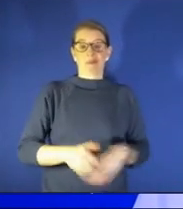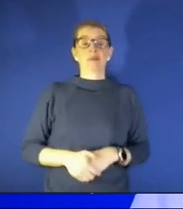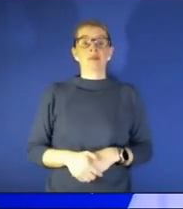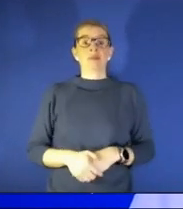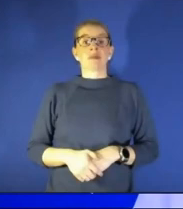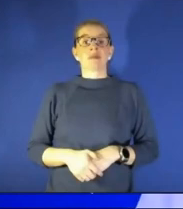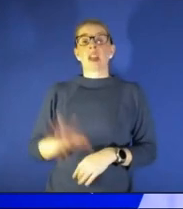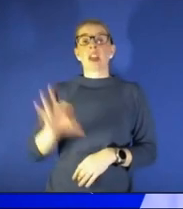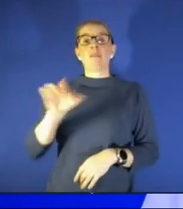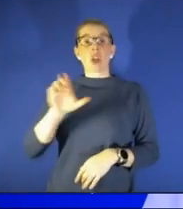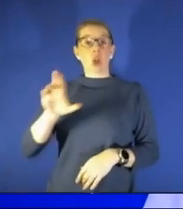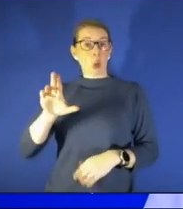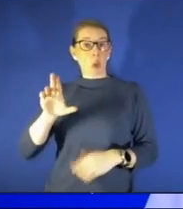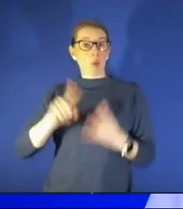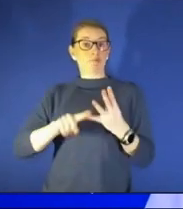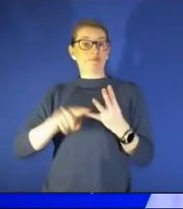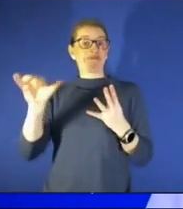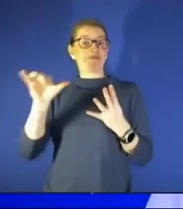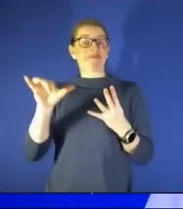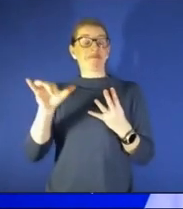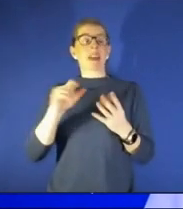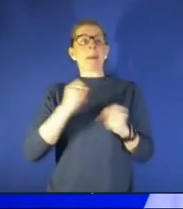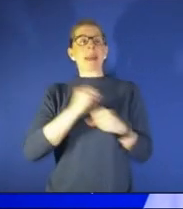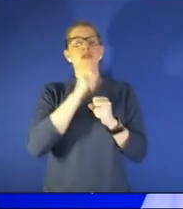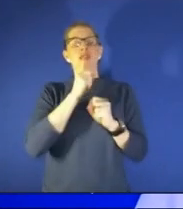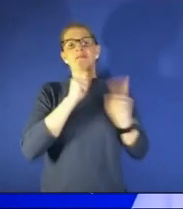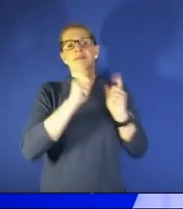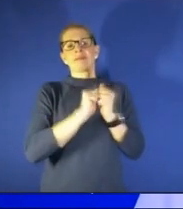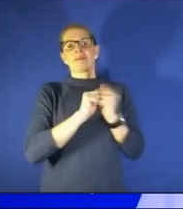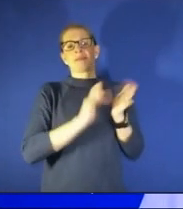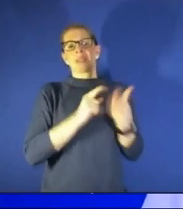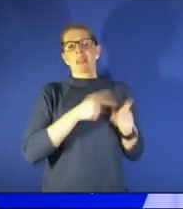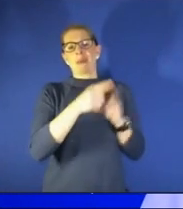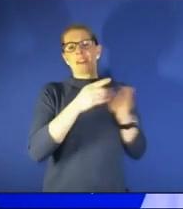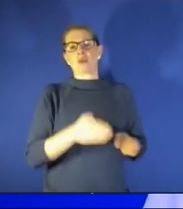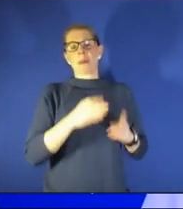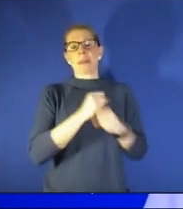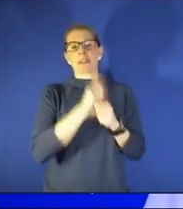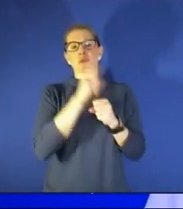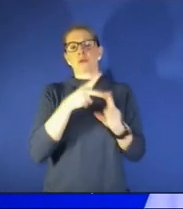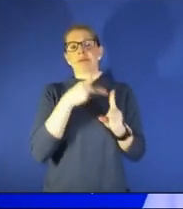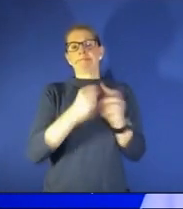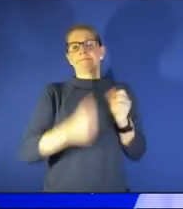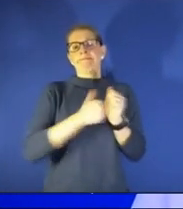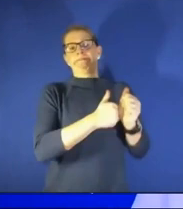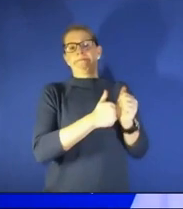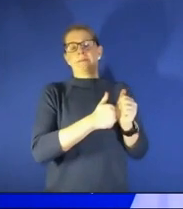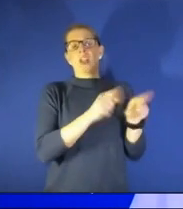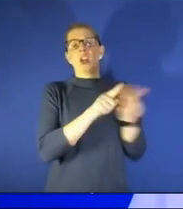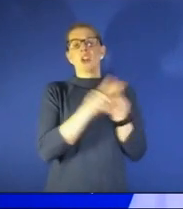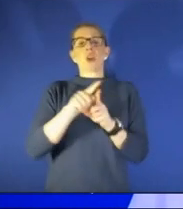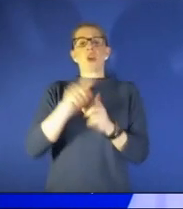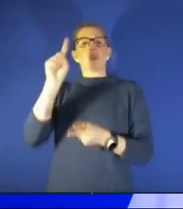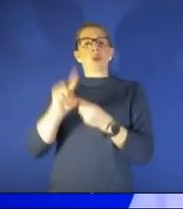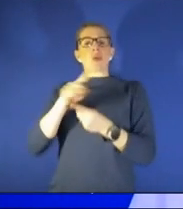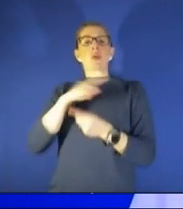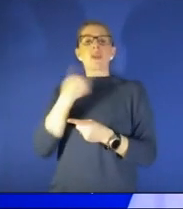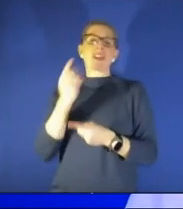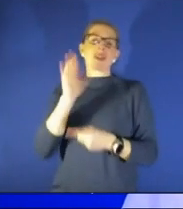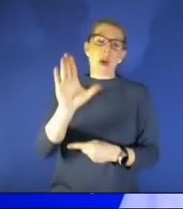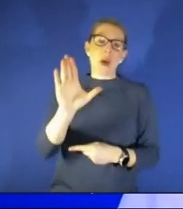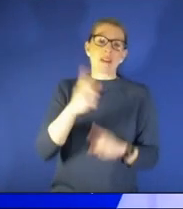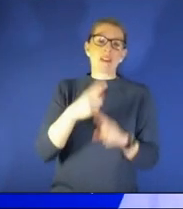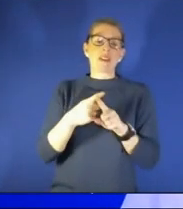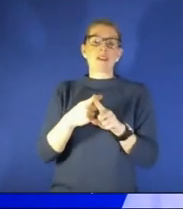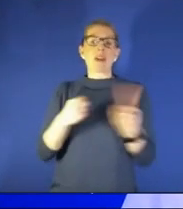you're talking with your medical professionals so that you can stay up to date with those to help protect you and reduce your risk from that serious disease and serious